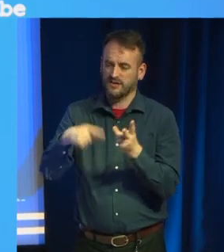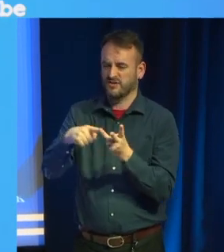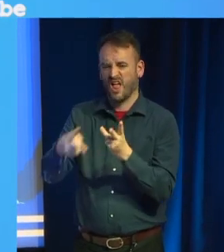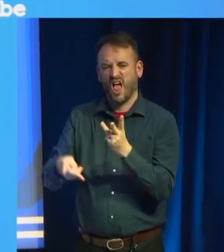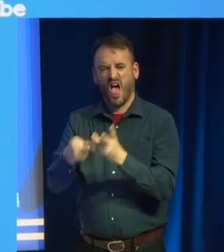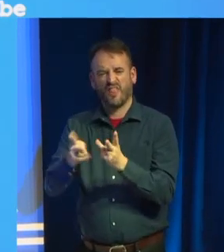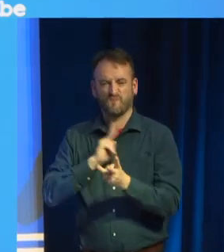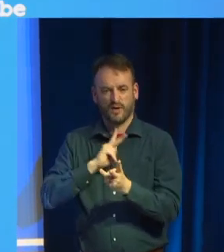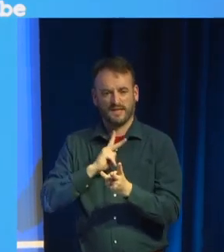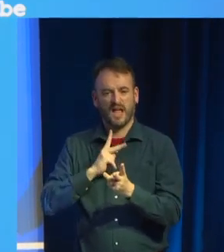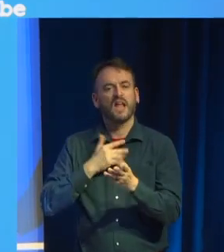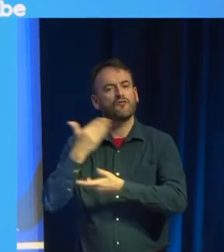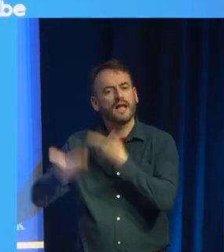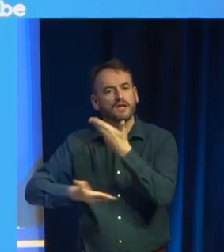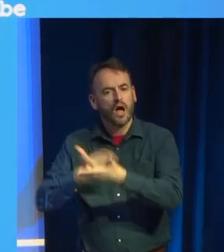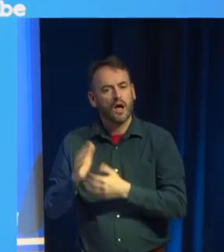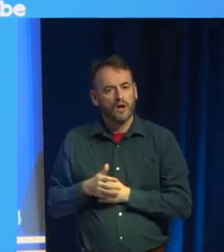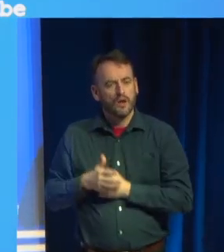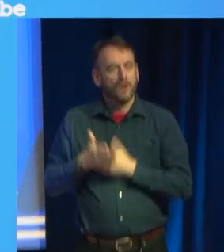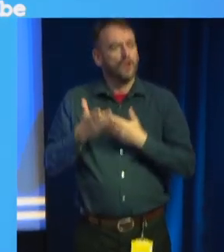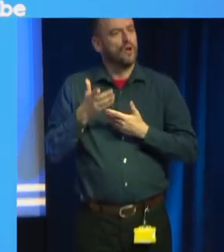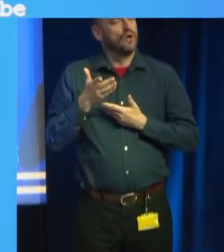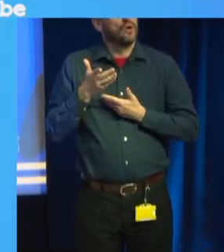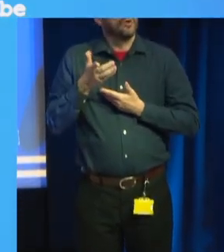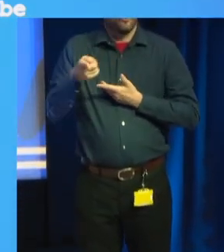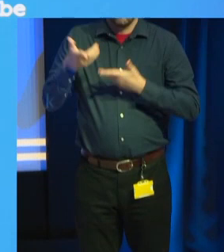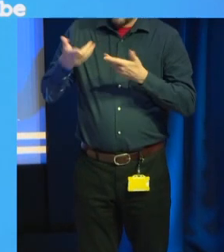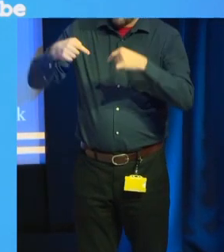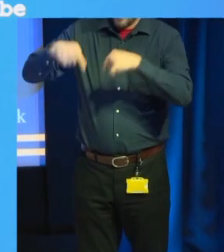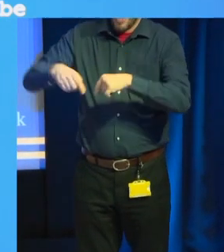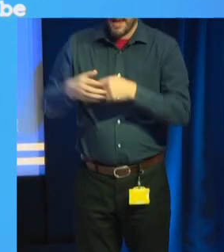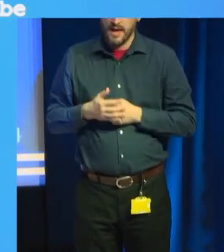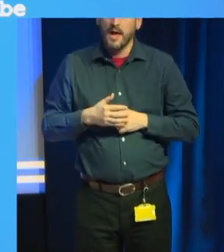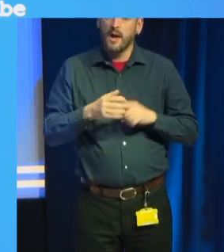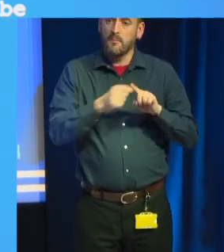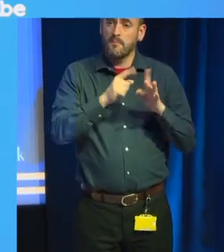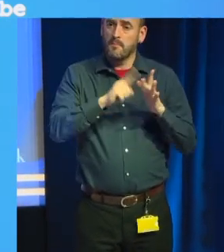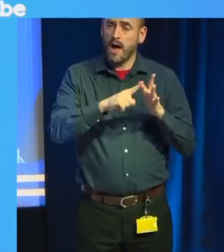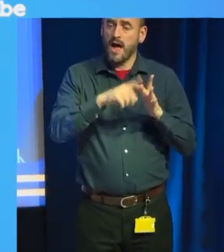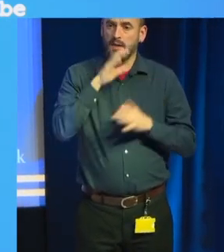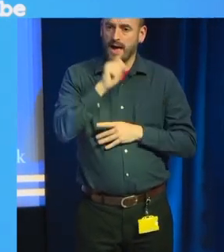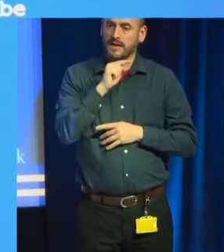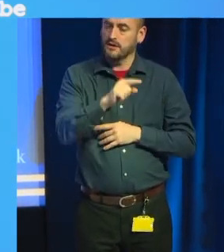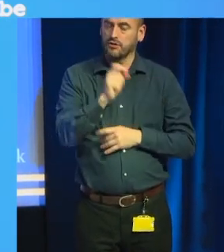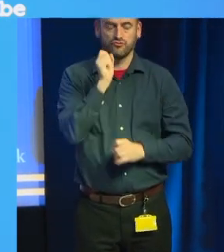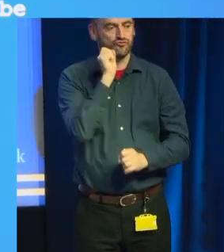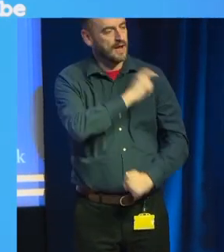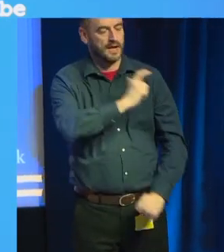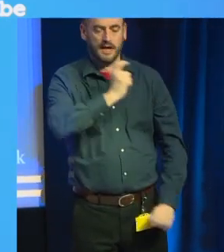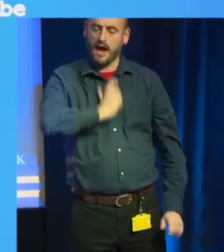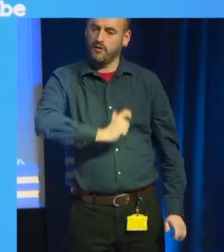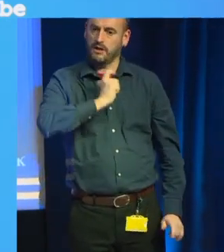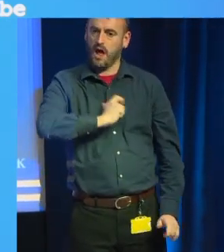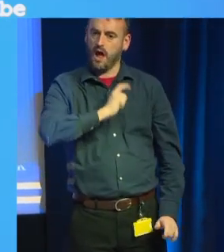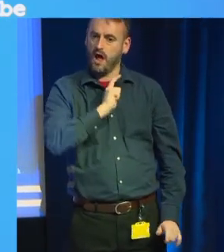this is what's going on. Because the guide is kind of your halfway. The pie man is such an esoteric character that it's difficult to relate.